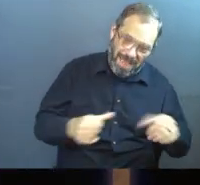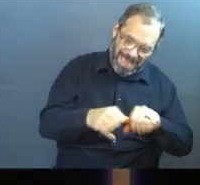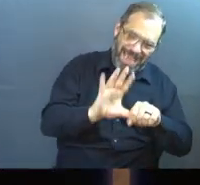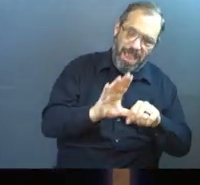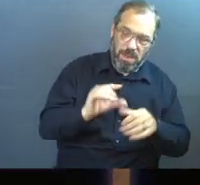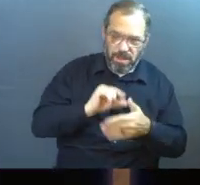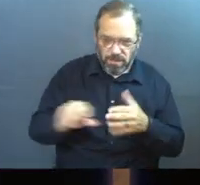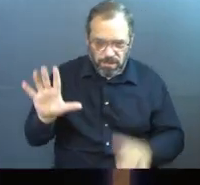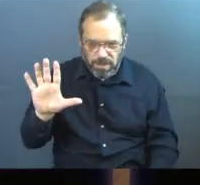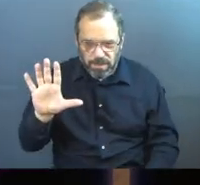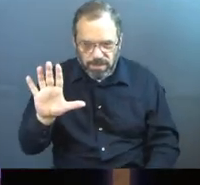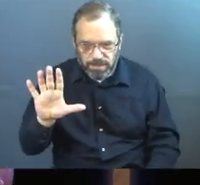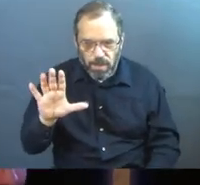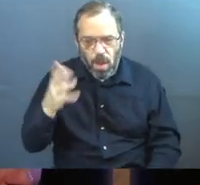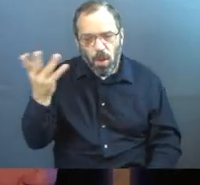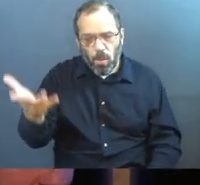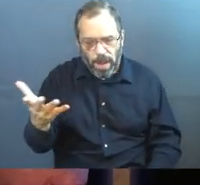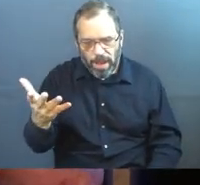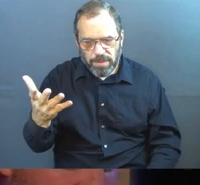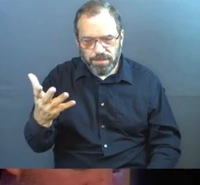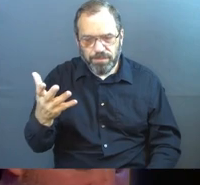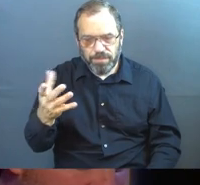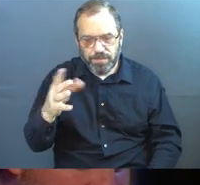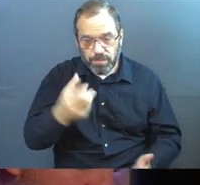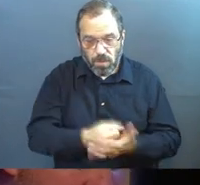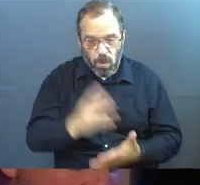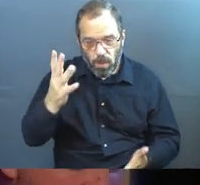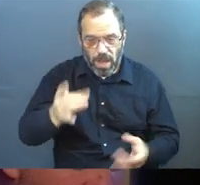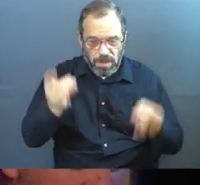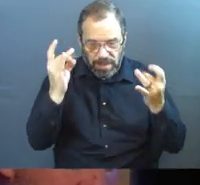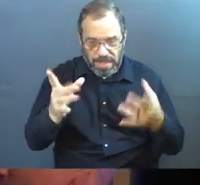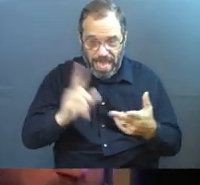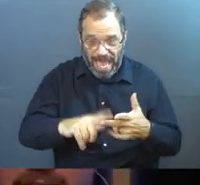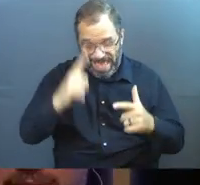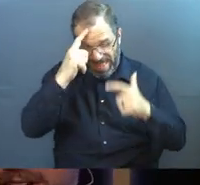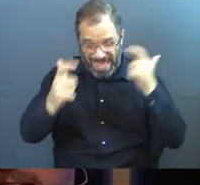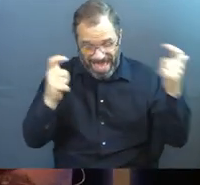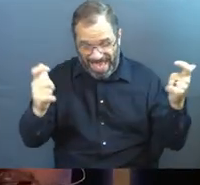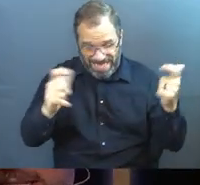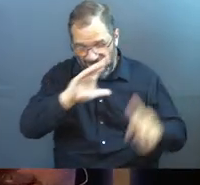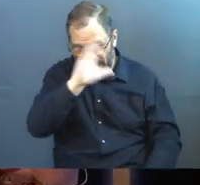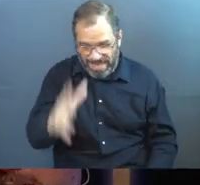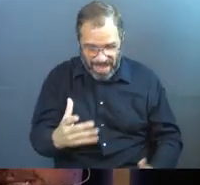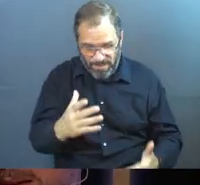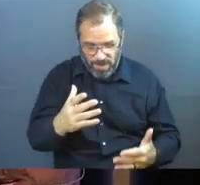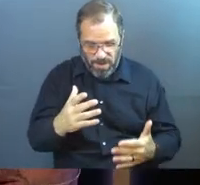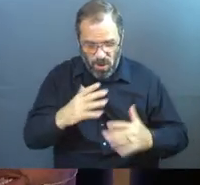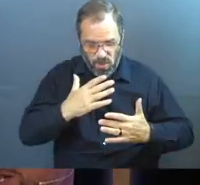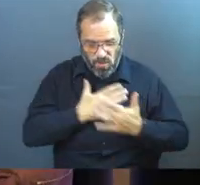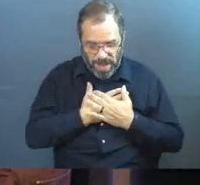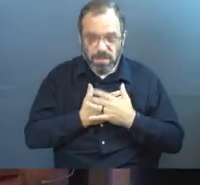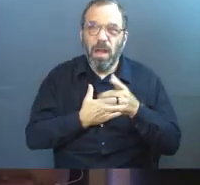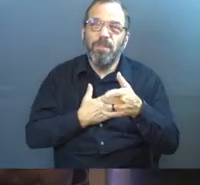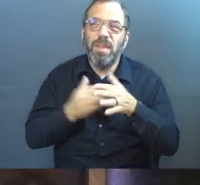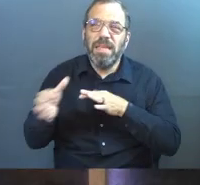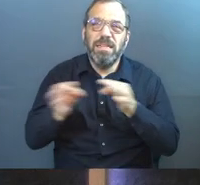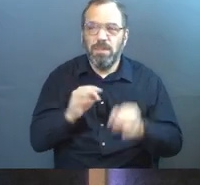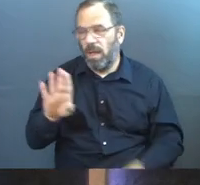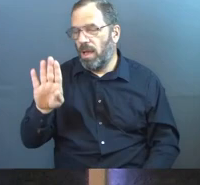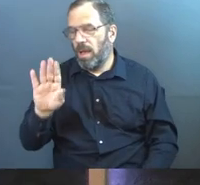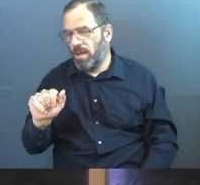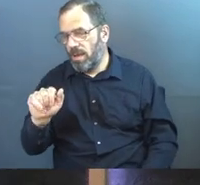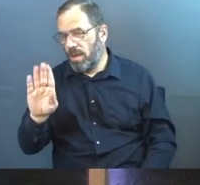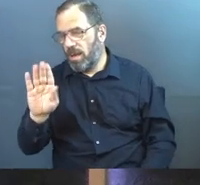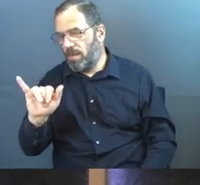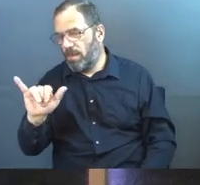Verse five, he says, wealth is treacherous and the arrogant are never at rest. Now here's him going to describe Babylon.